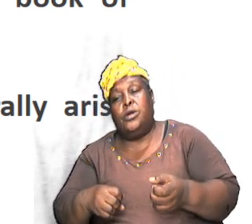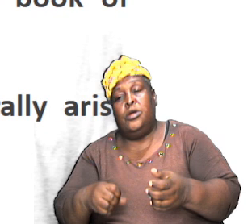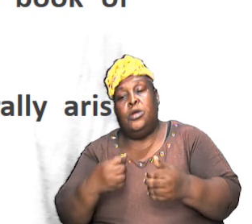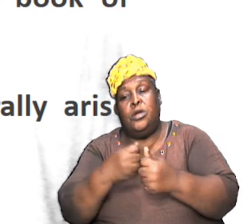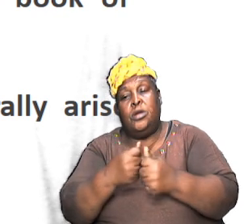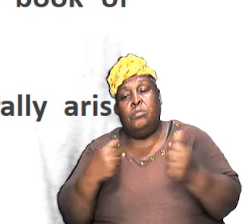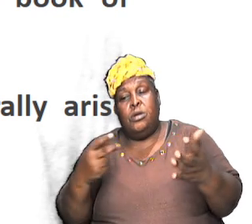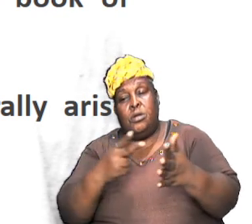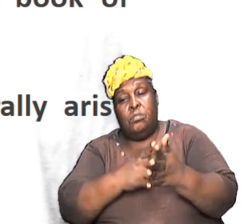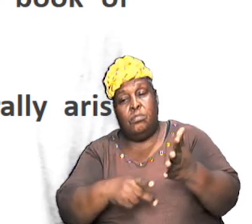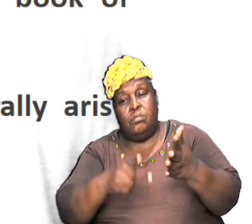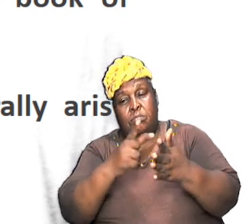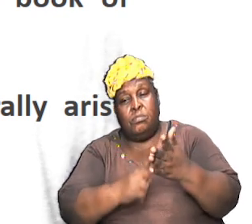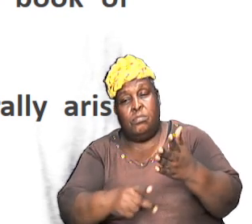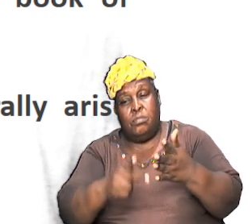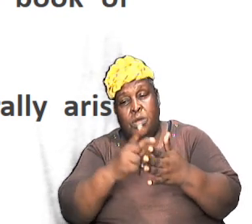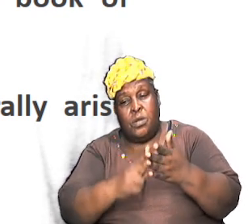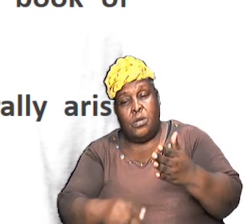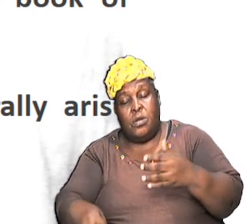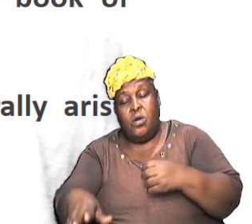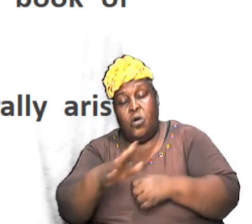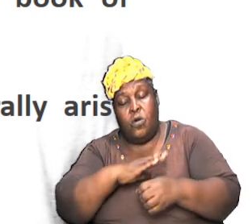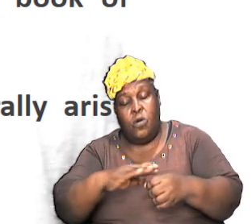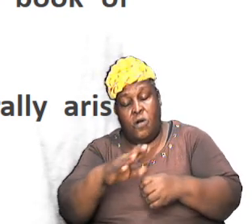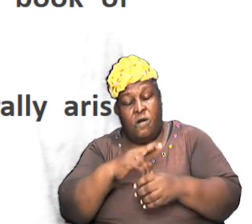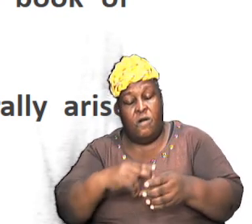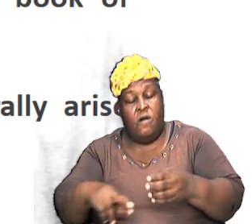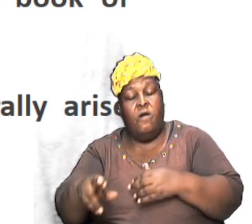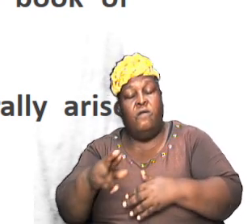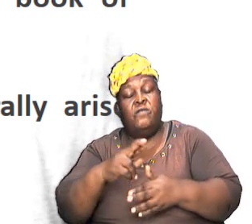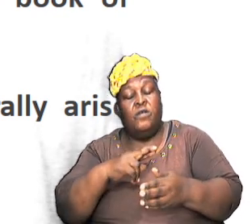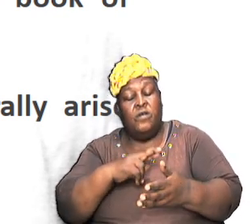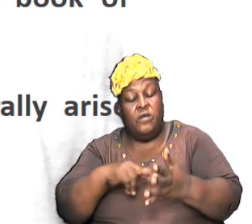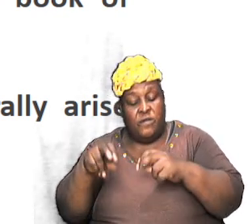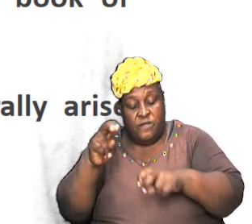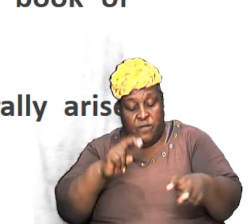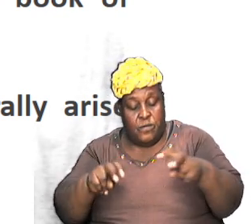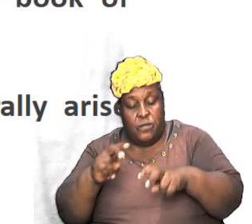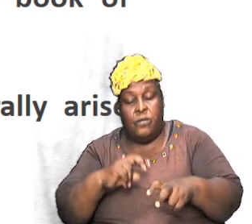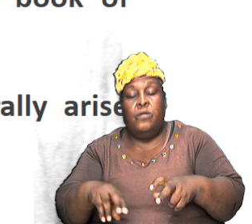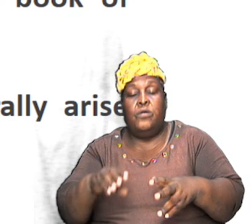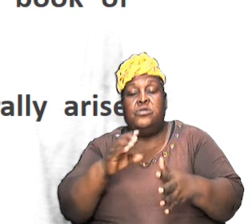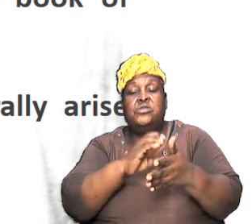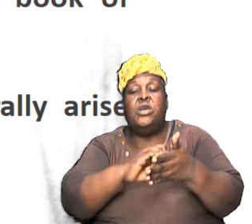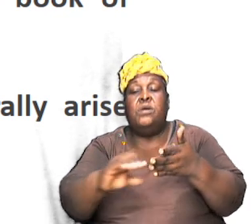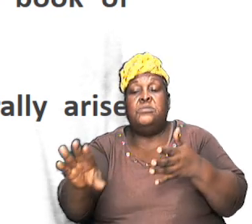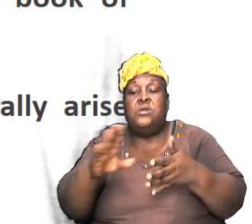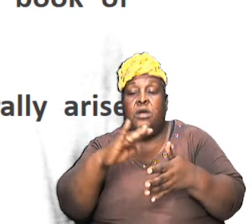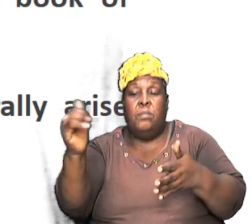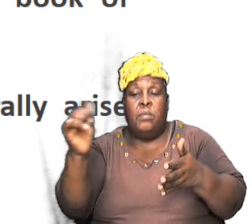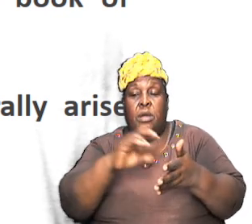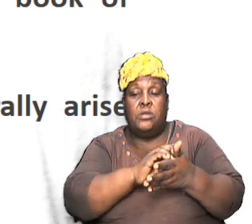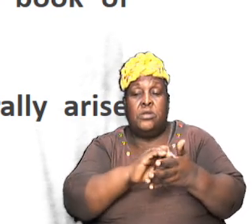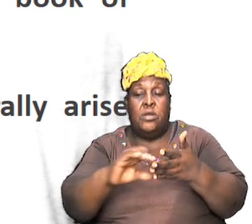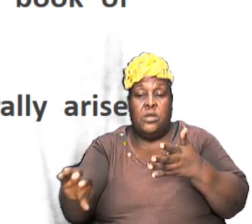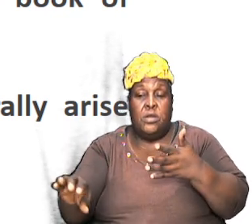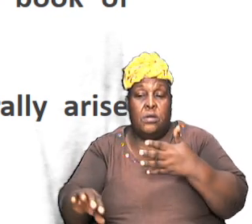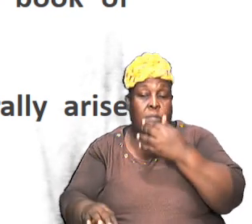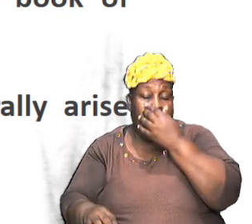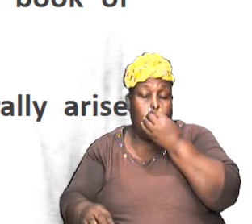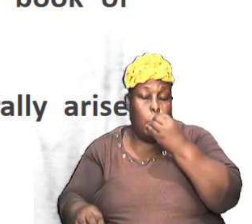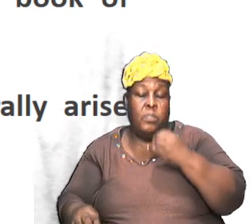has given us an overview of the book chapter by chapter and so that overview gives us